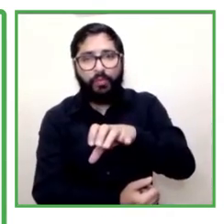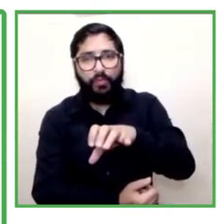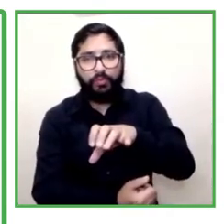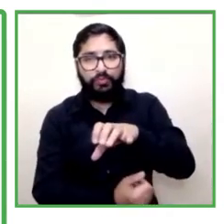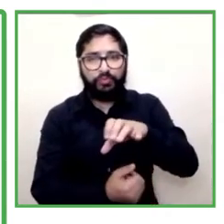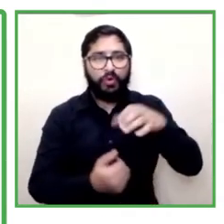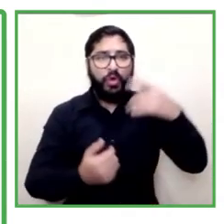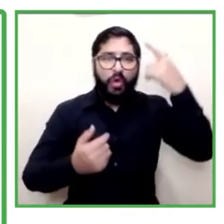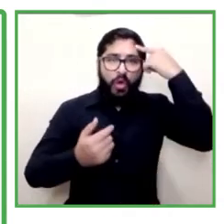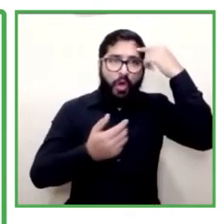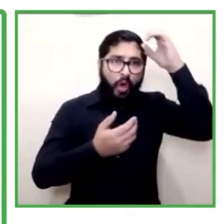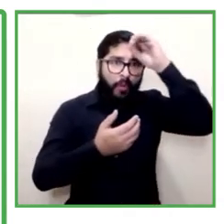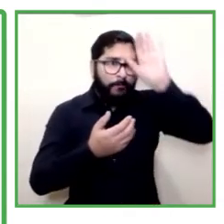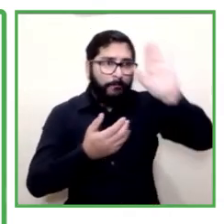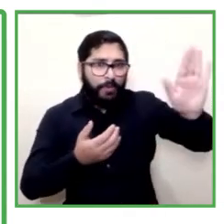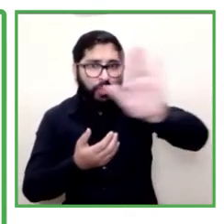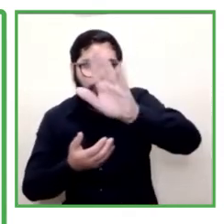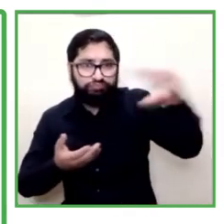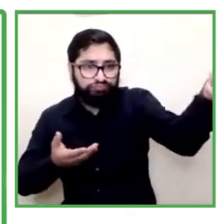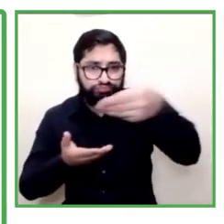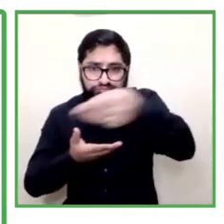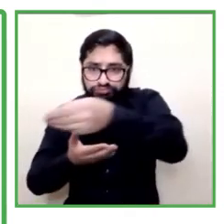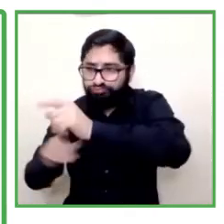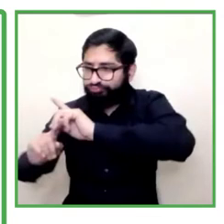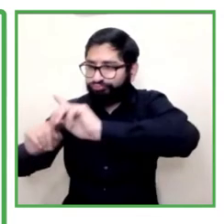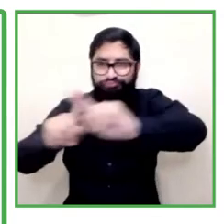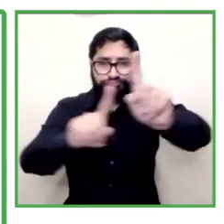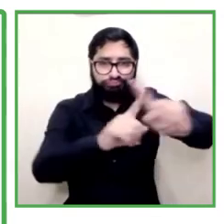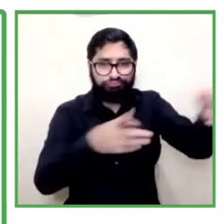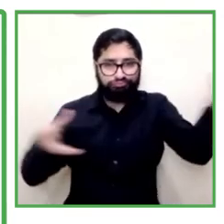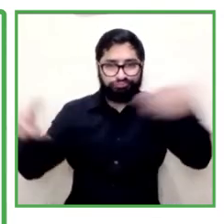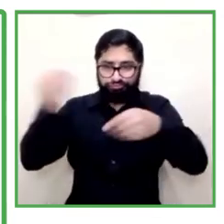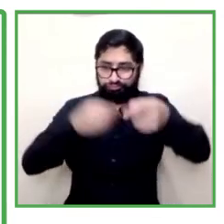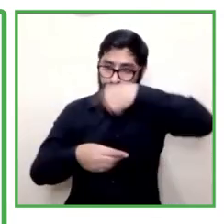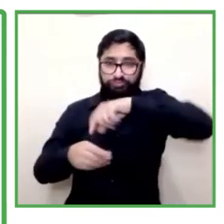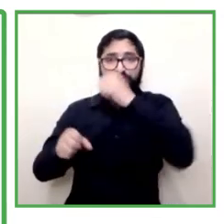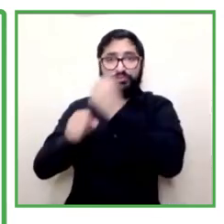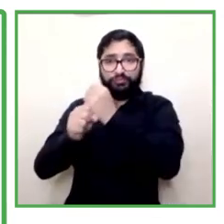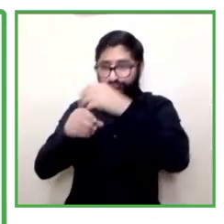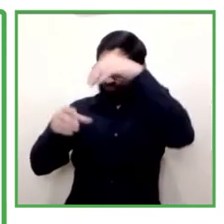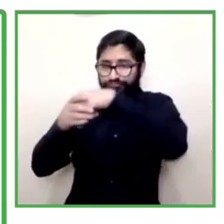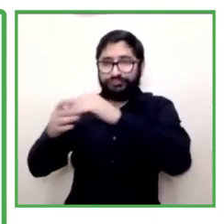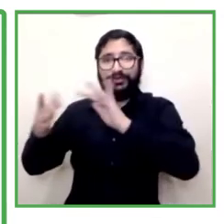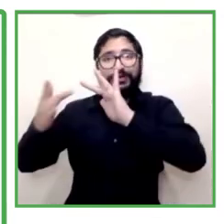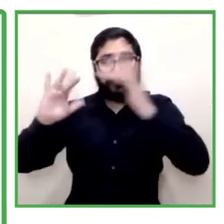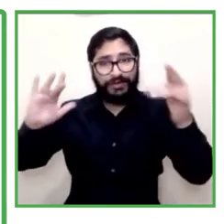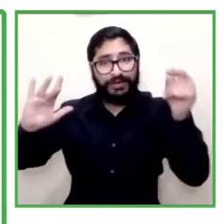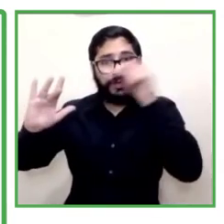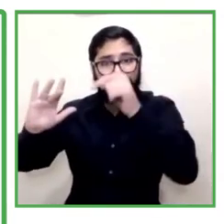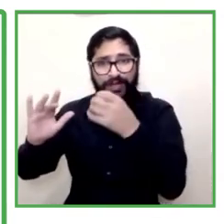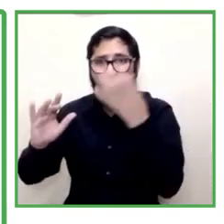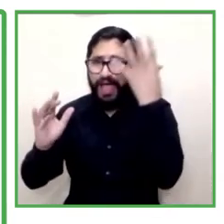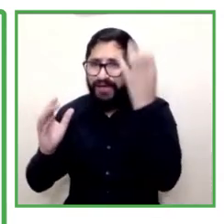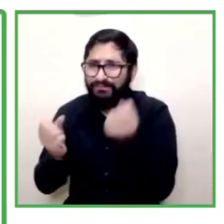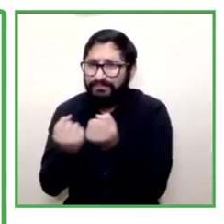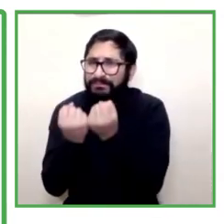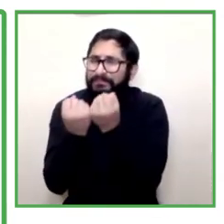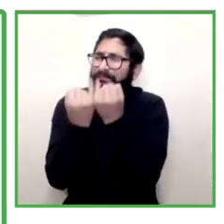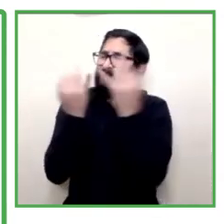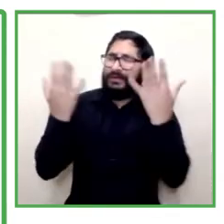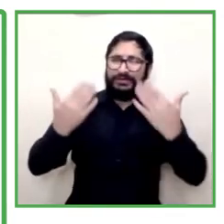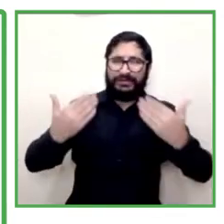of the platforms in the different entities our platforms are very robust they demand